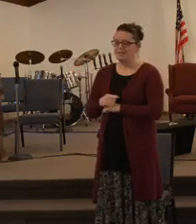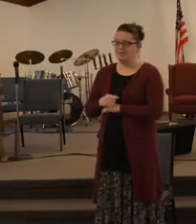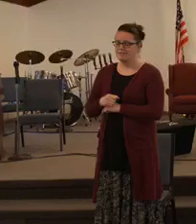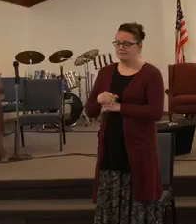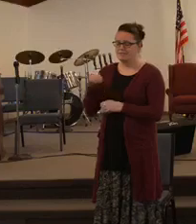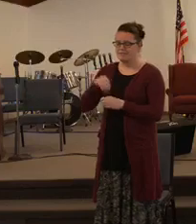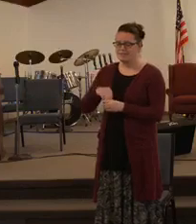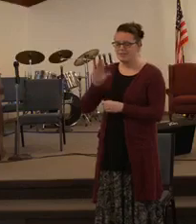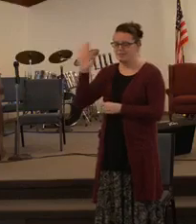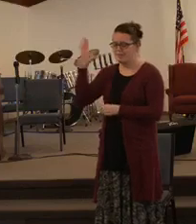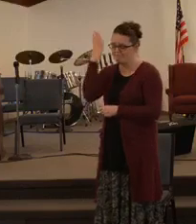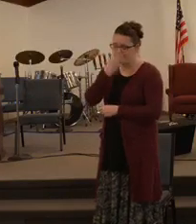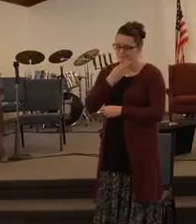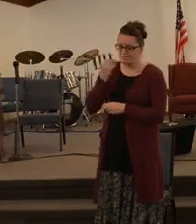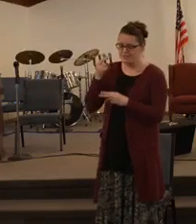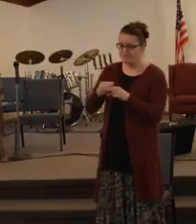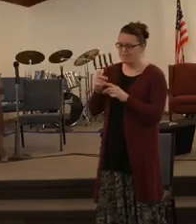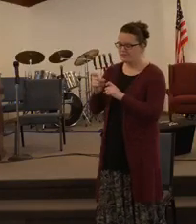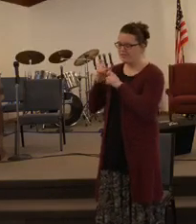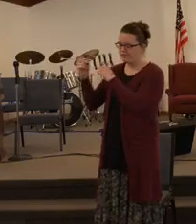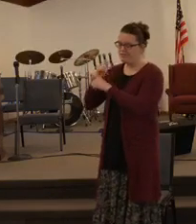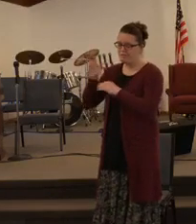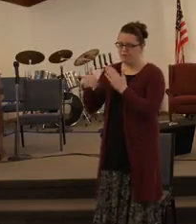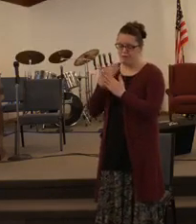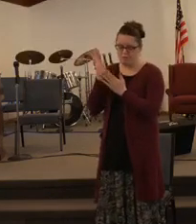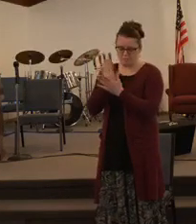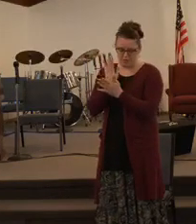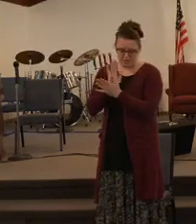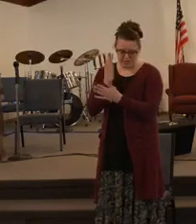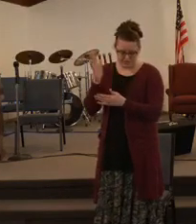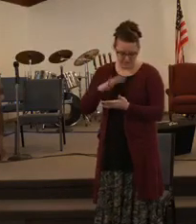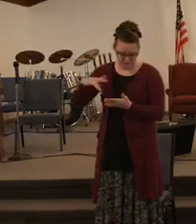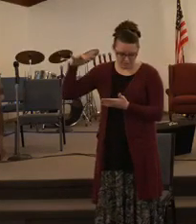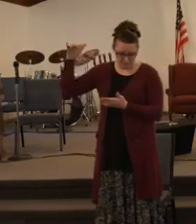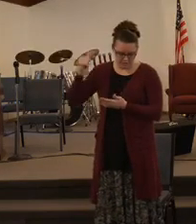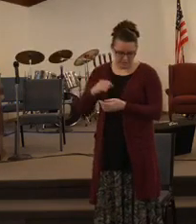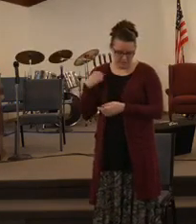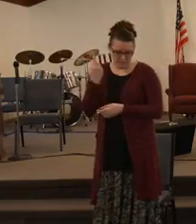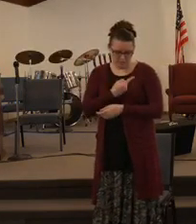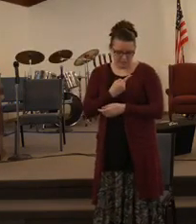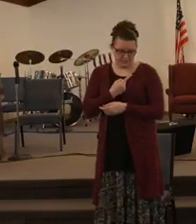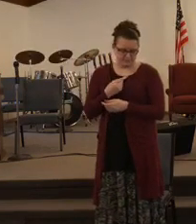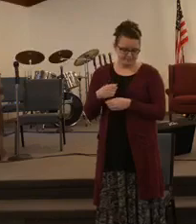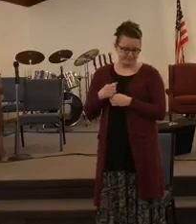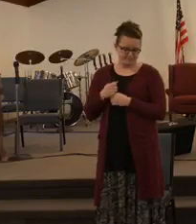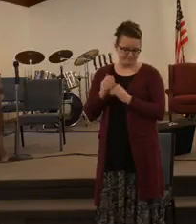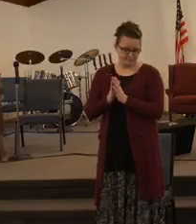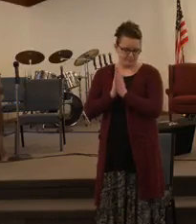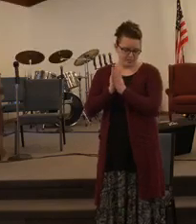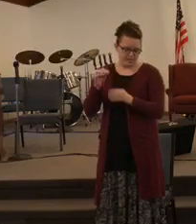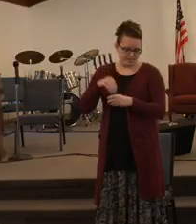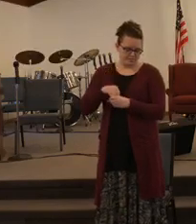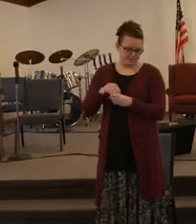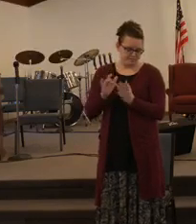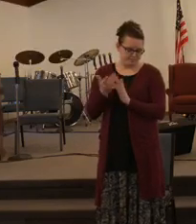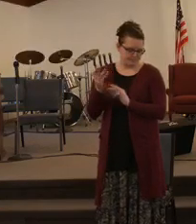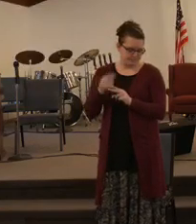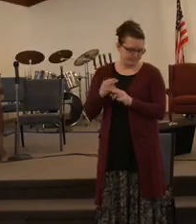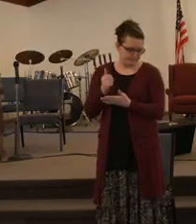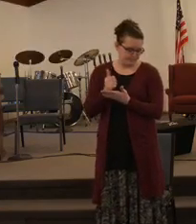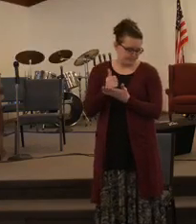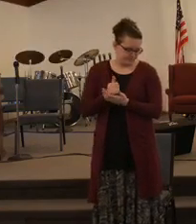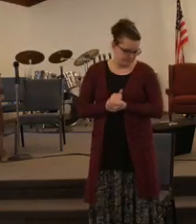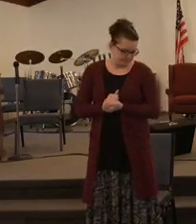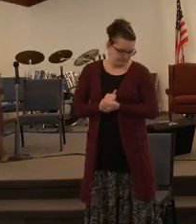can give You all praise and glory. In the precious name of Jesus, we pray. Amen and amen. At this time, I'm going to have